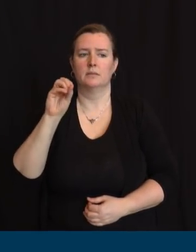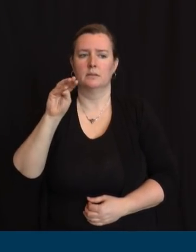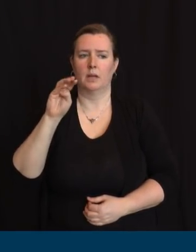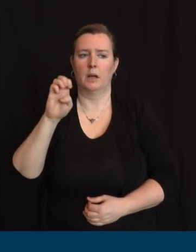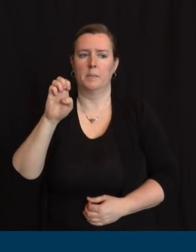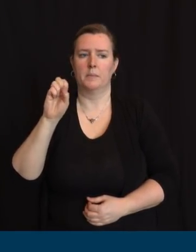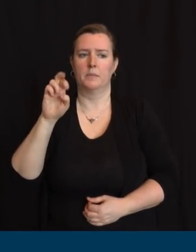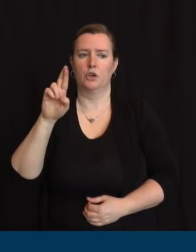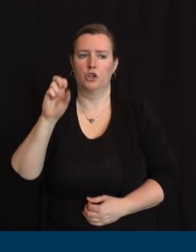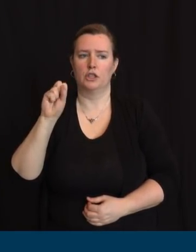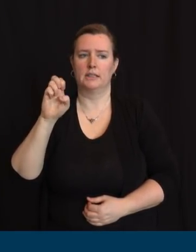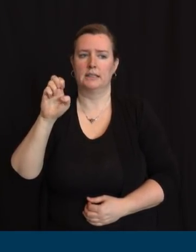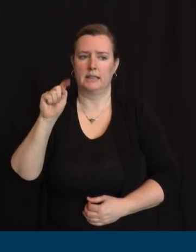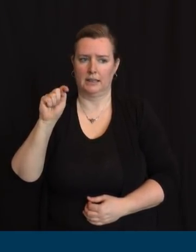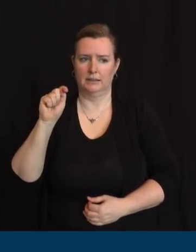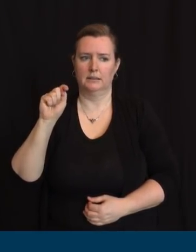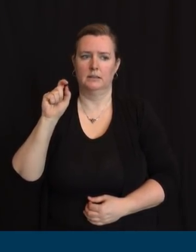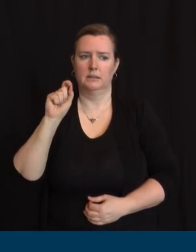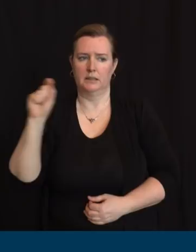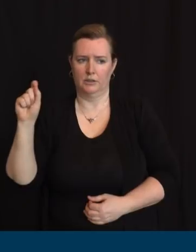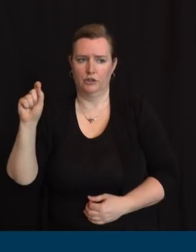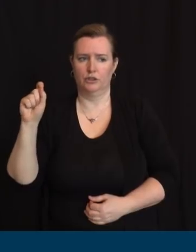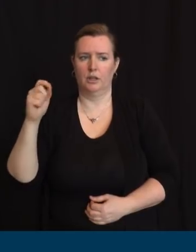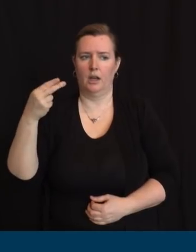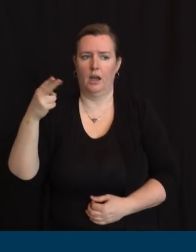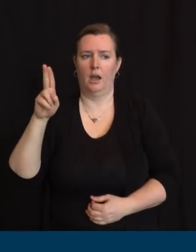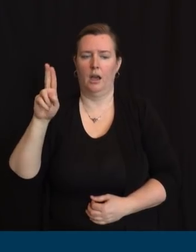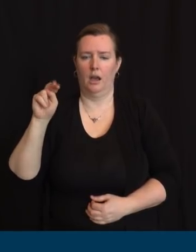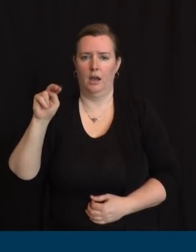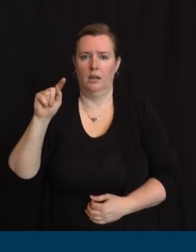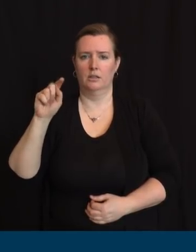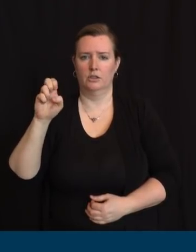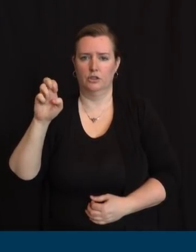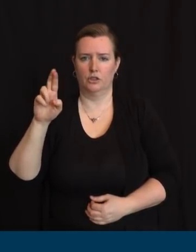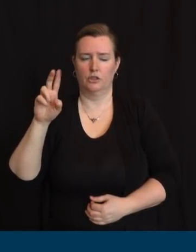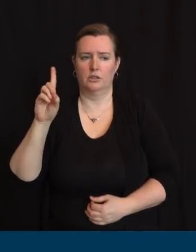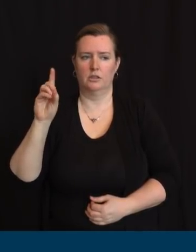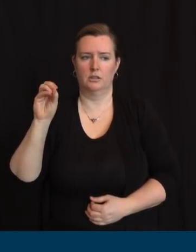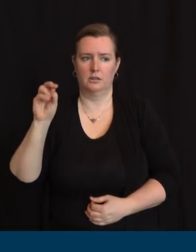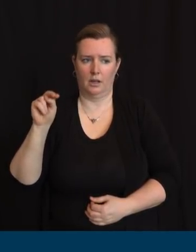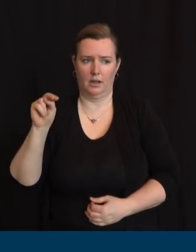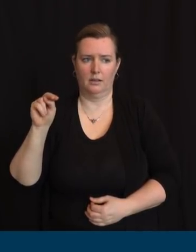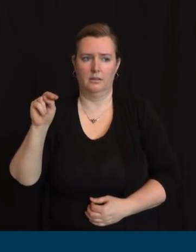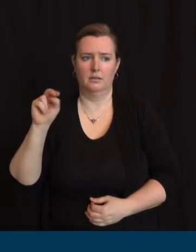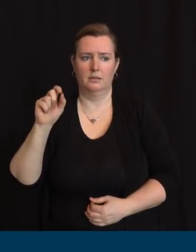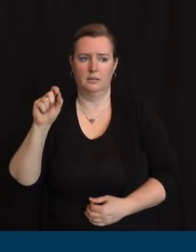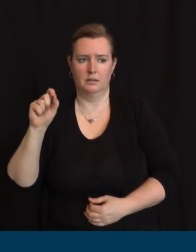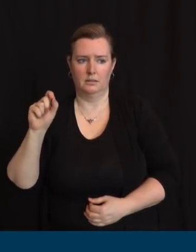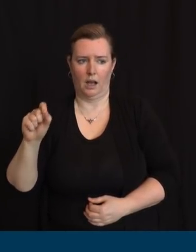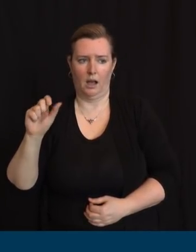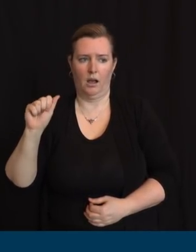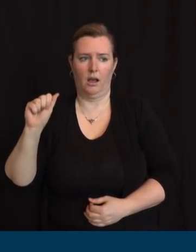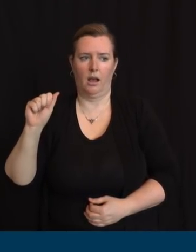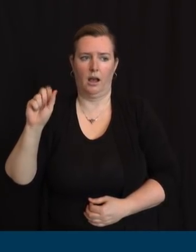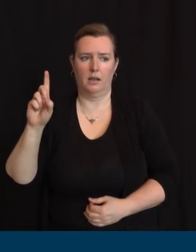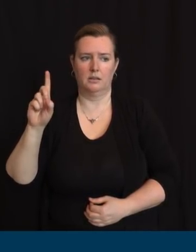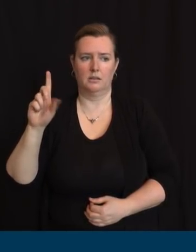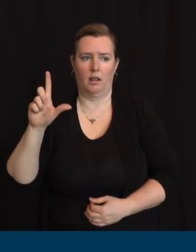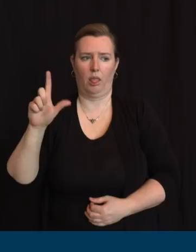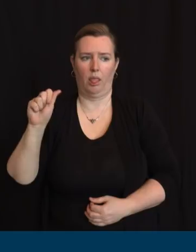-hunderton.adlabscovidtest.com, and you can see it at the bottom of that slide.